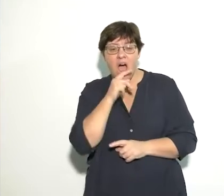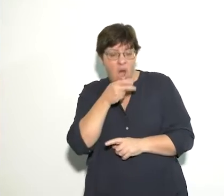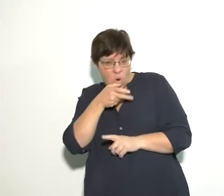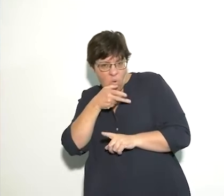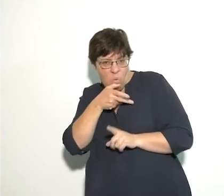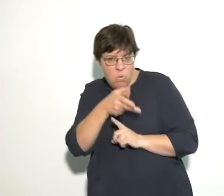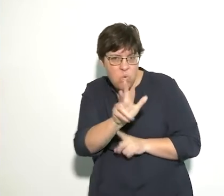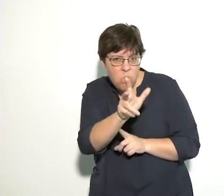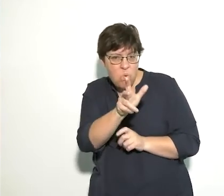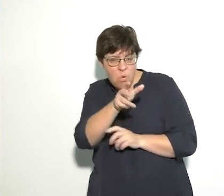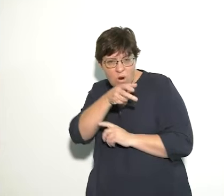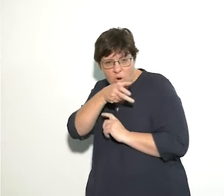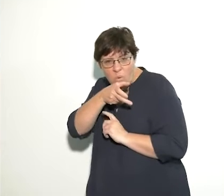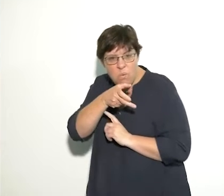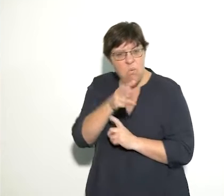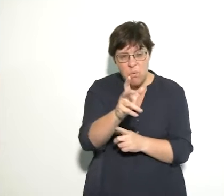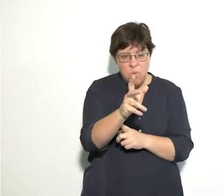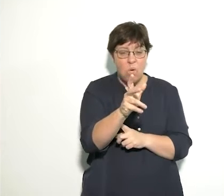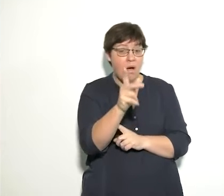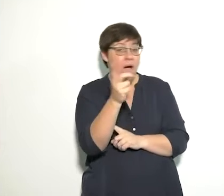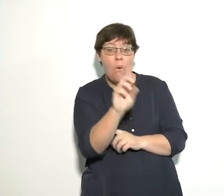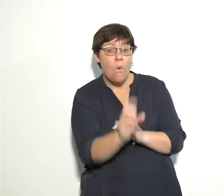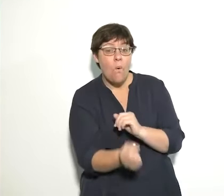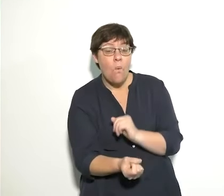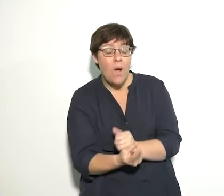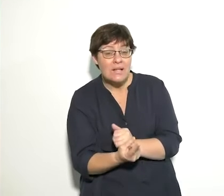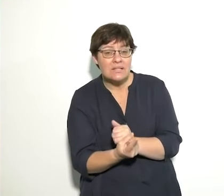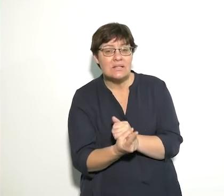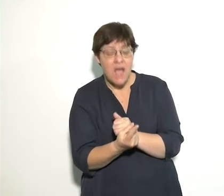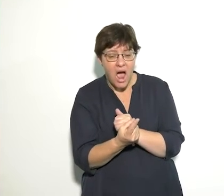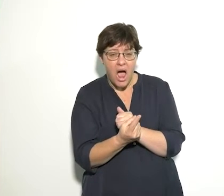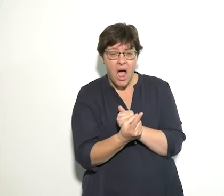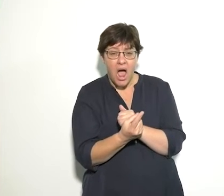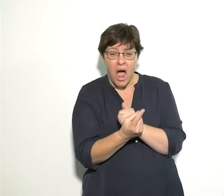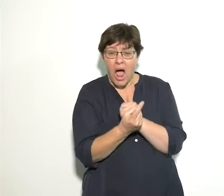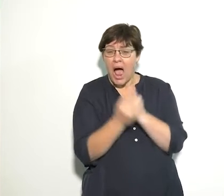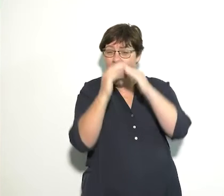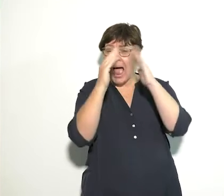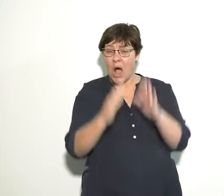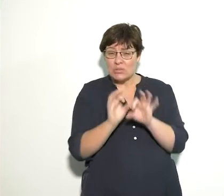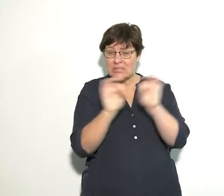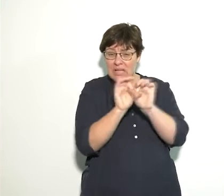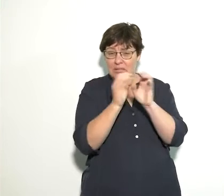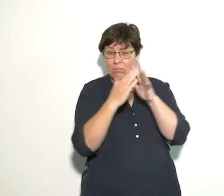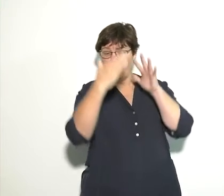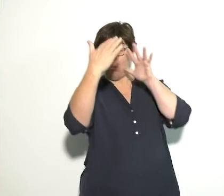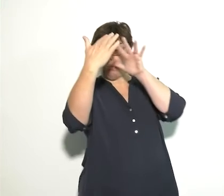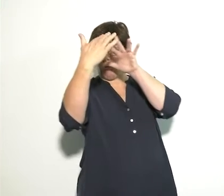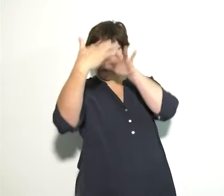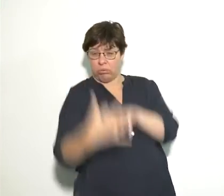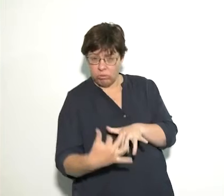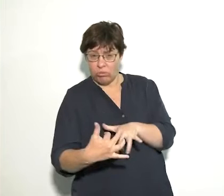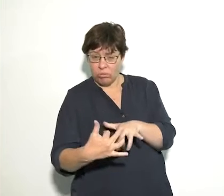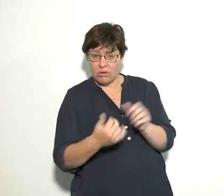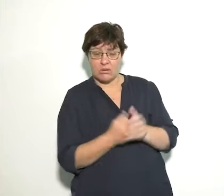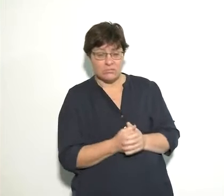huffed and he puffed and guess what? He managed to blow the house down. What happened next?